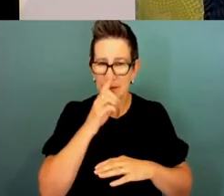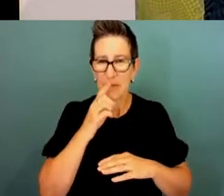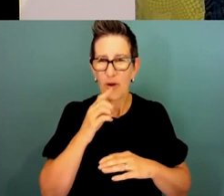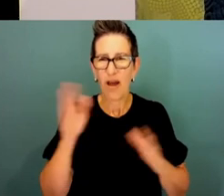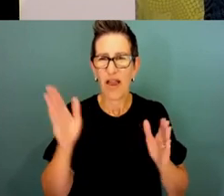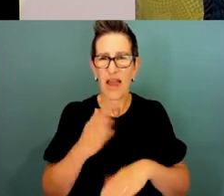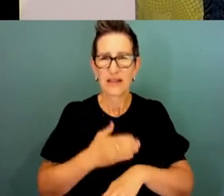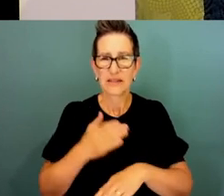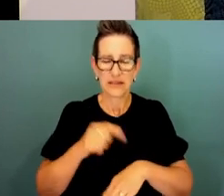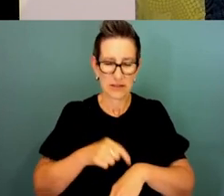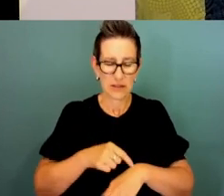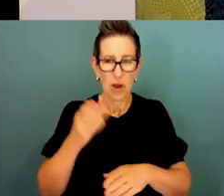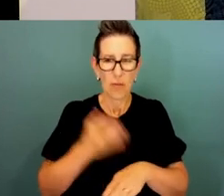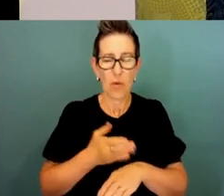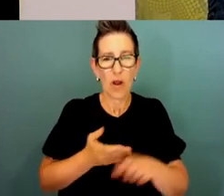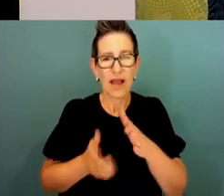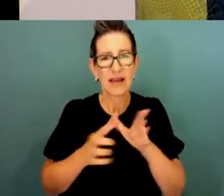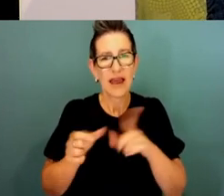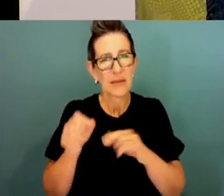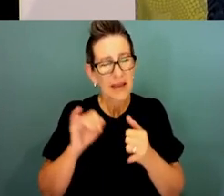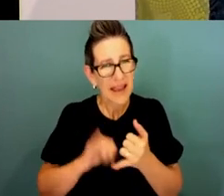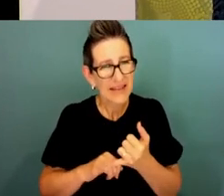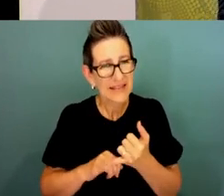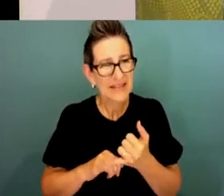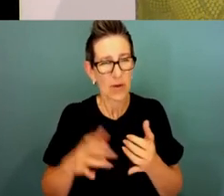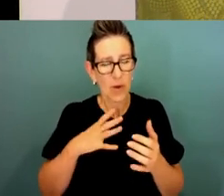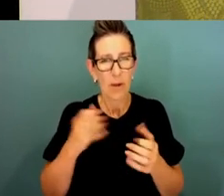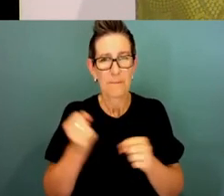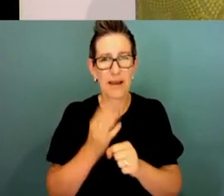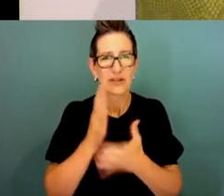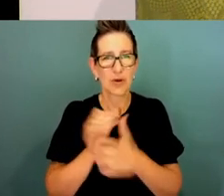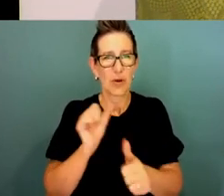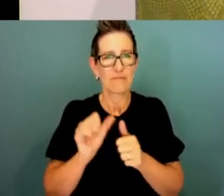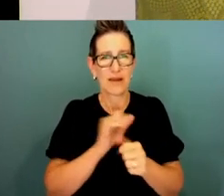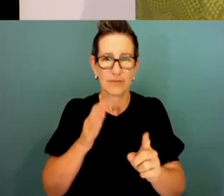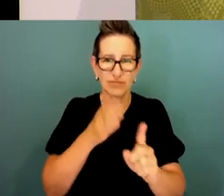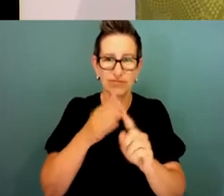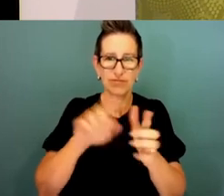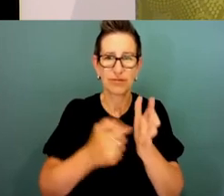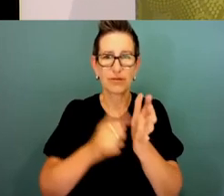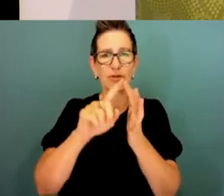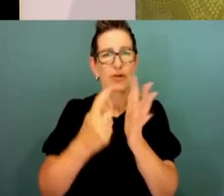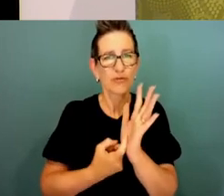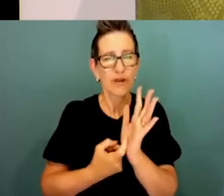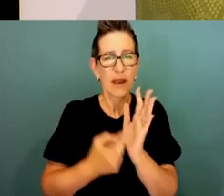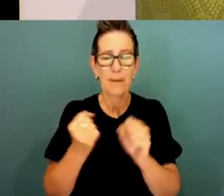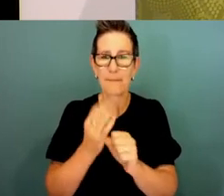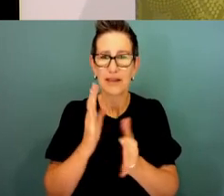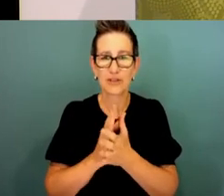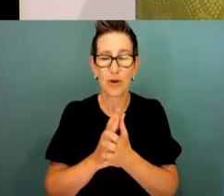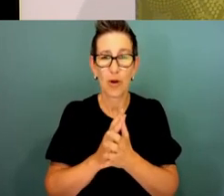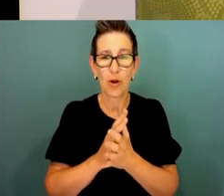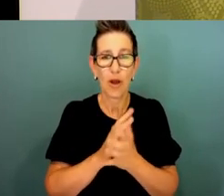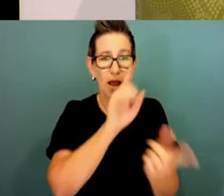which are concerning and need special attention at understanding this and ensuring we are doing what we can to retain and attract First Nations